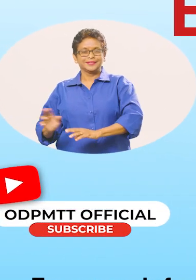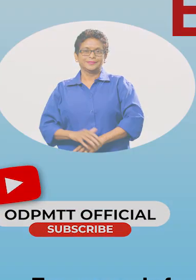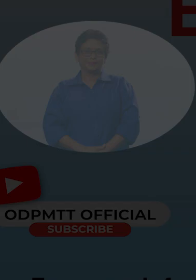be ready.